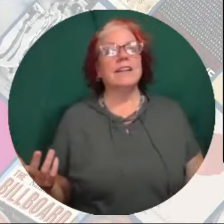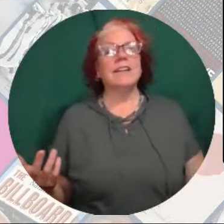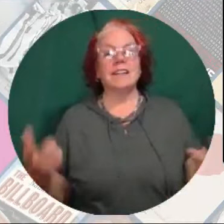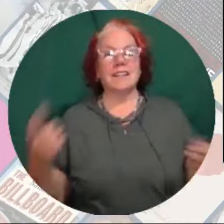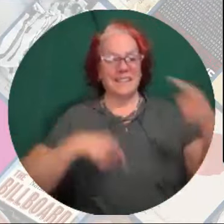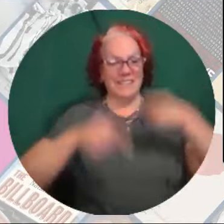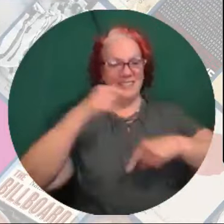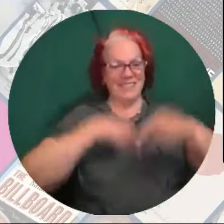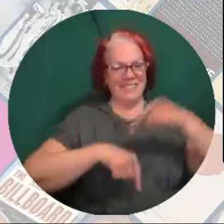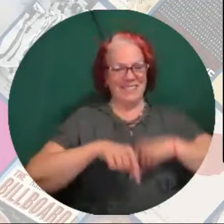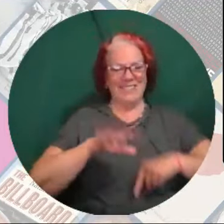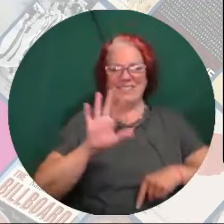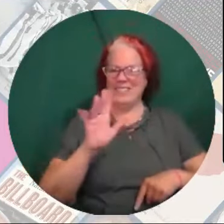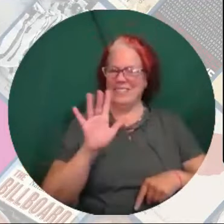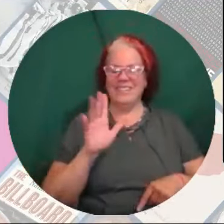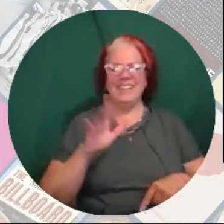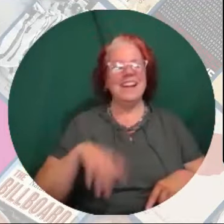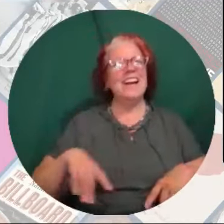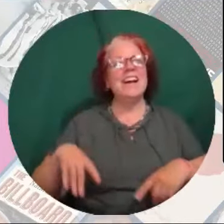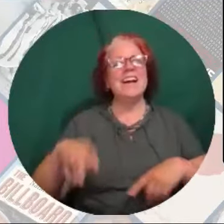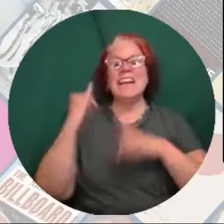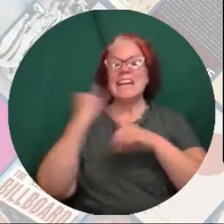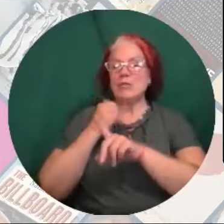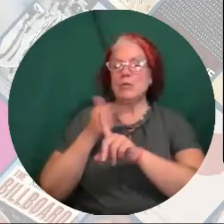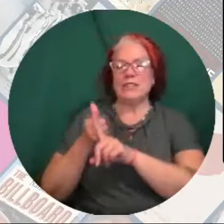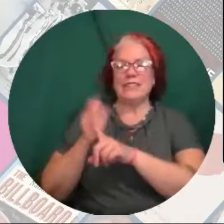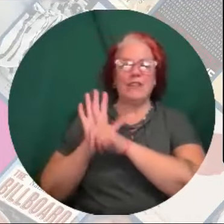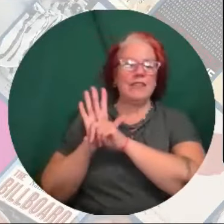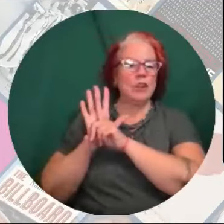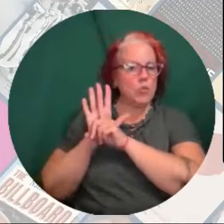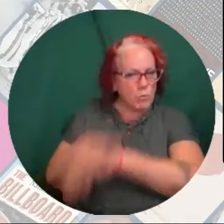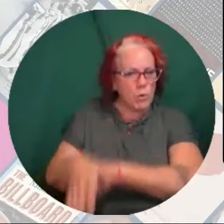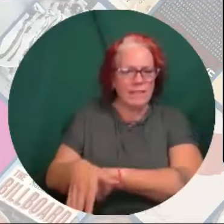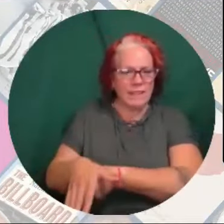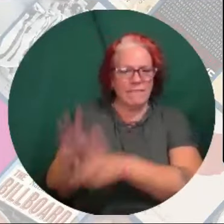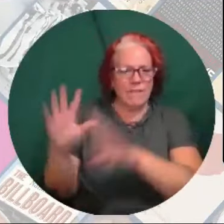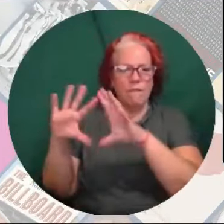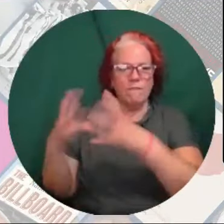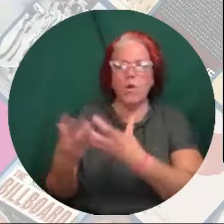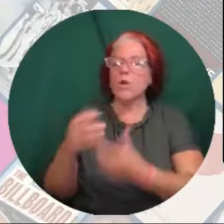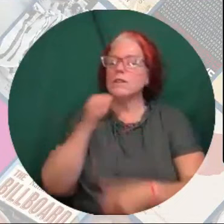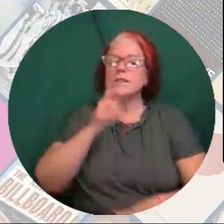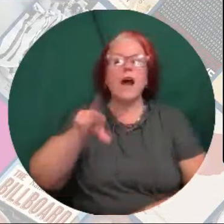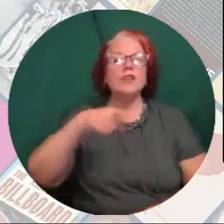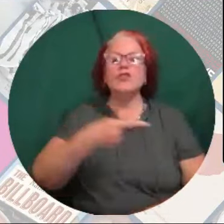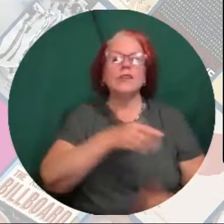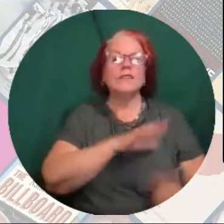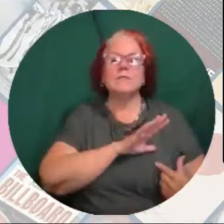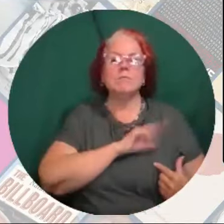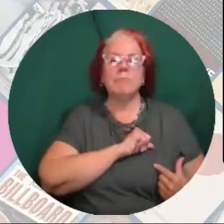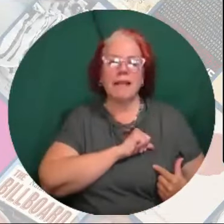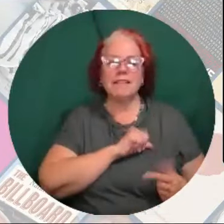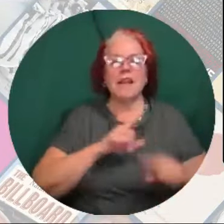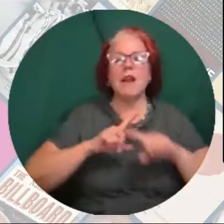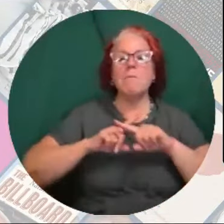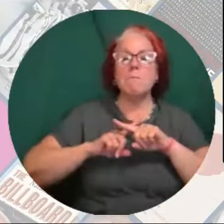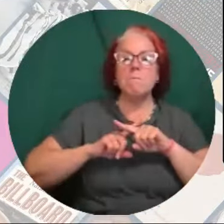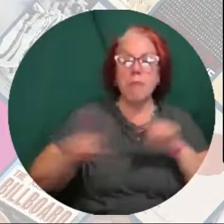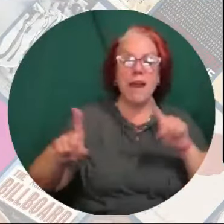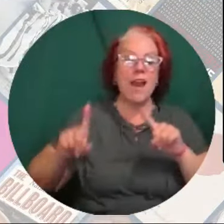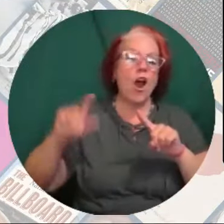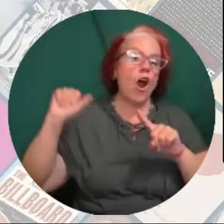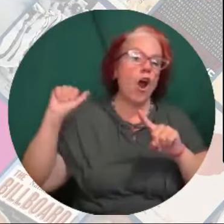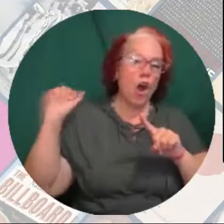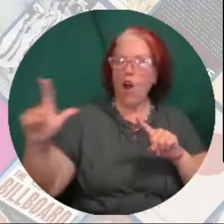in Israel as a repressive force, not just against the Palestinian people, but for all, against